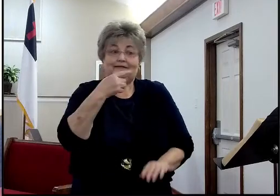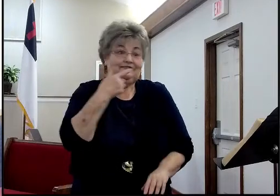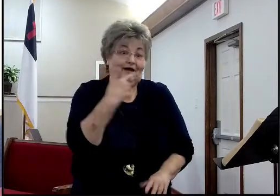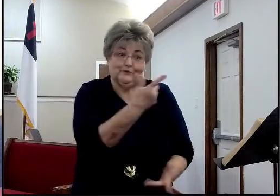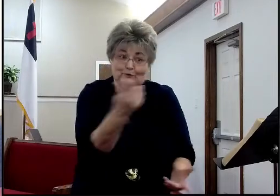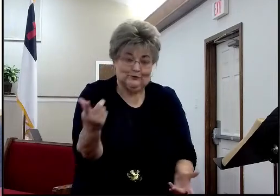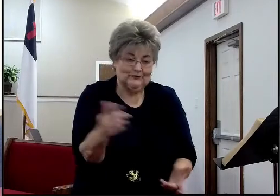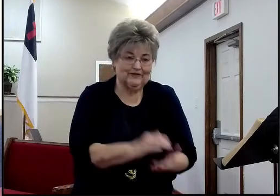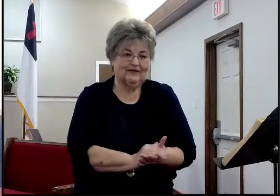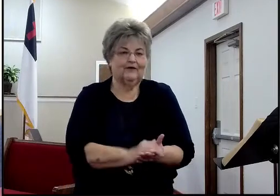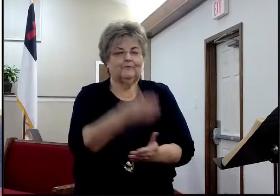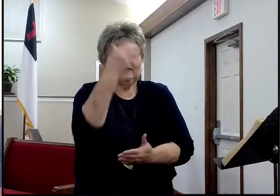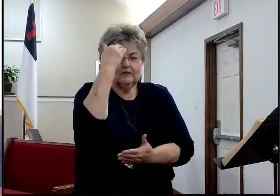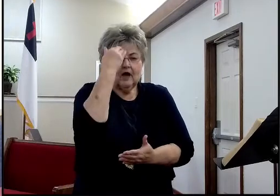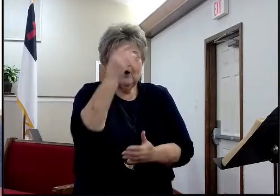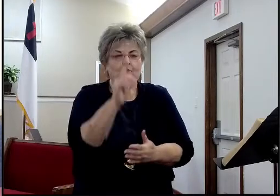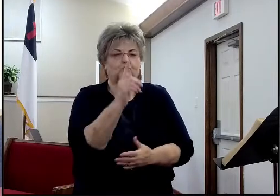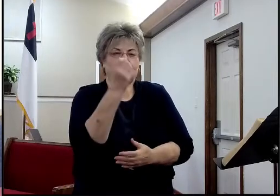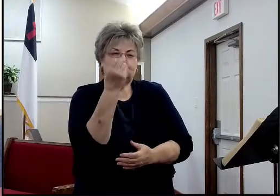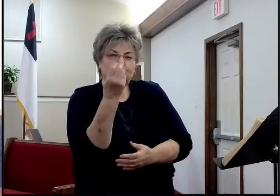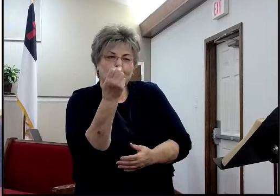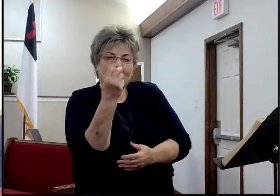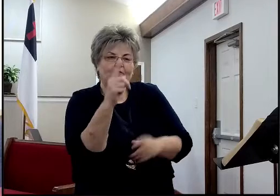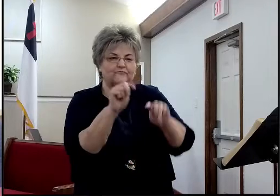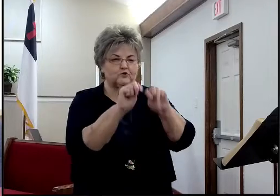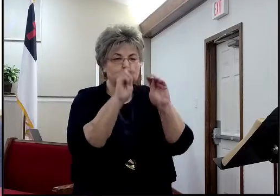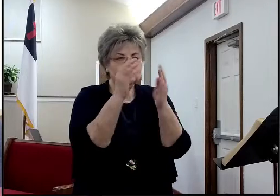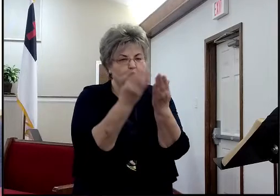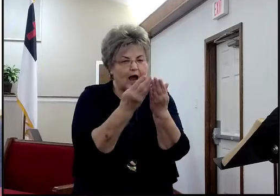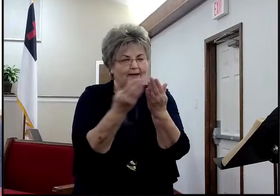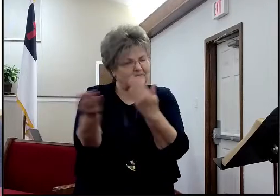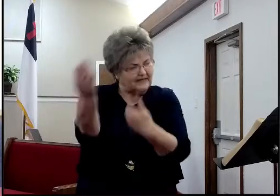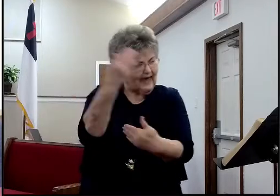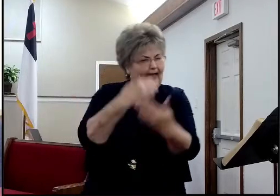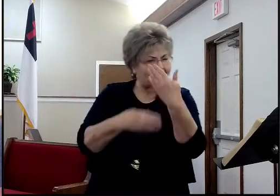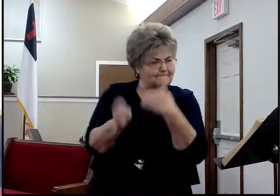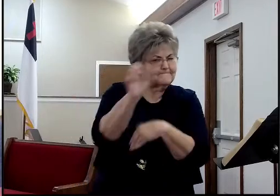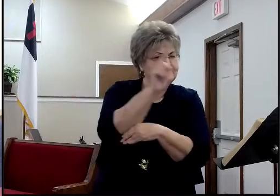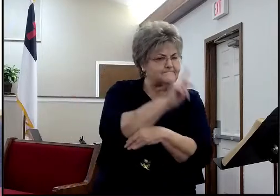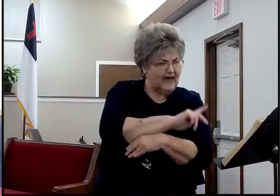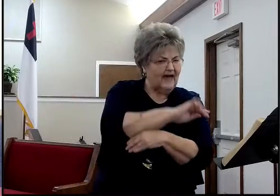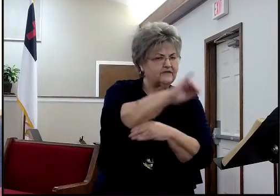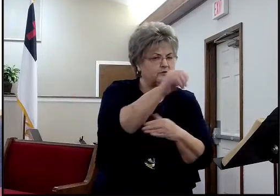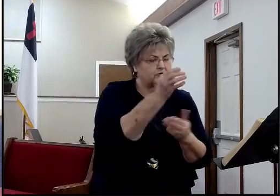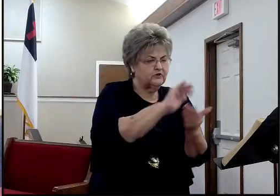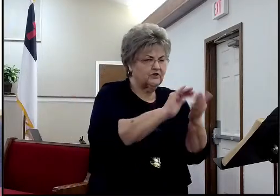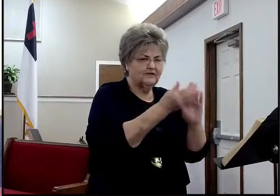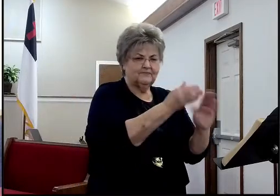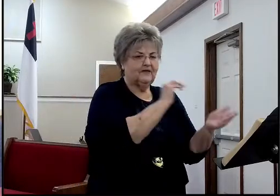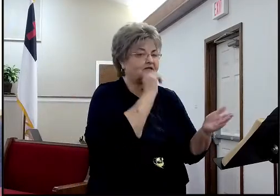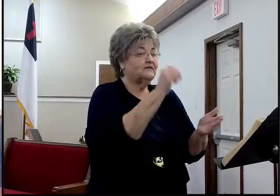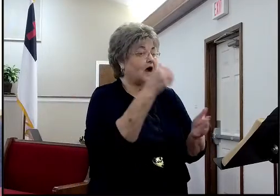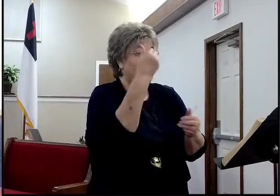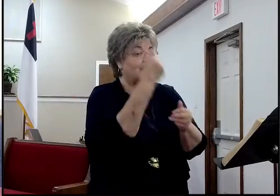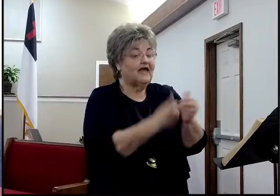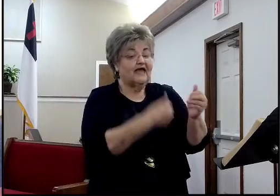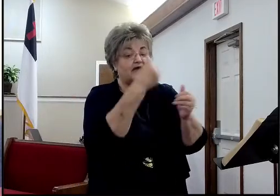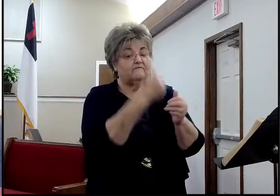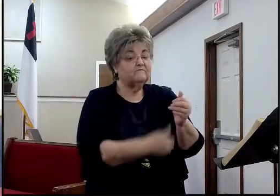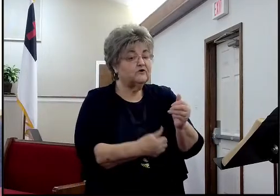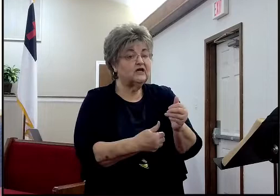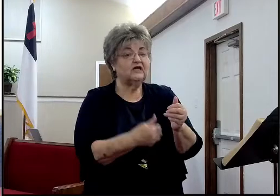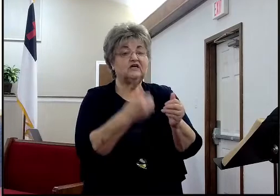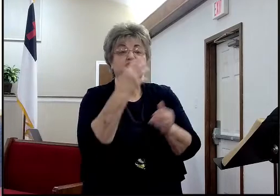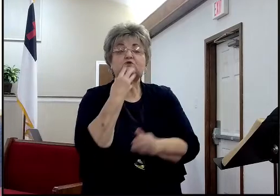12 tribes returned, you say, did all of them return, no, of course, not every single Jewish person, returned to the land of Israel,